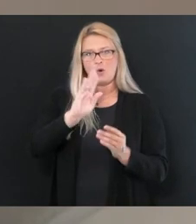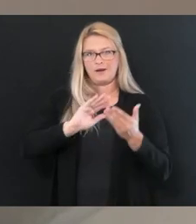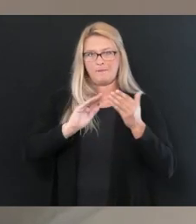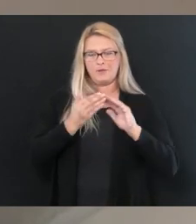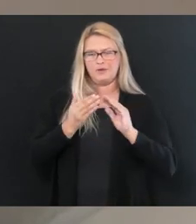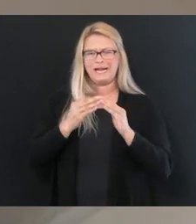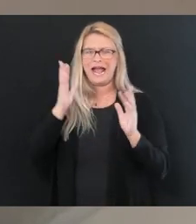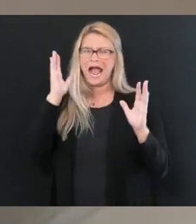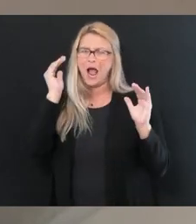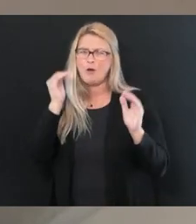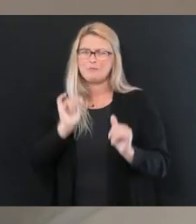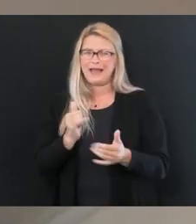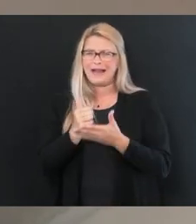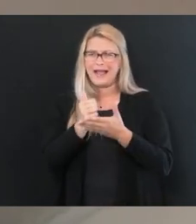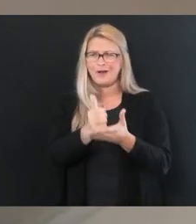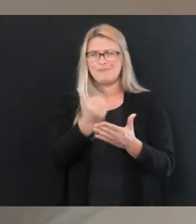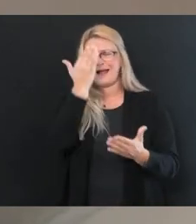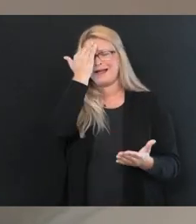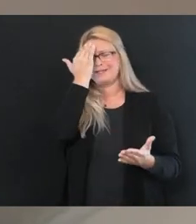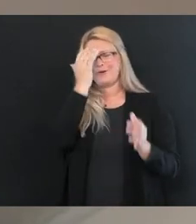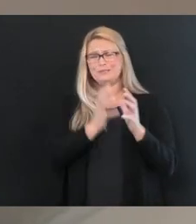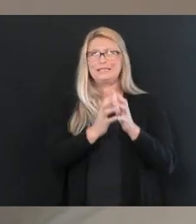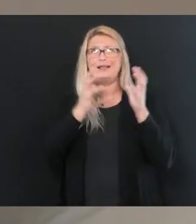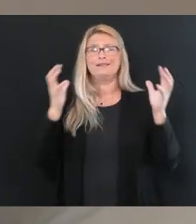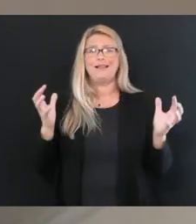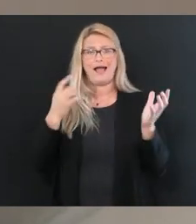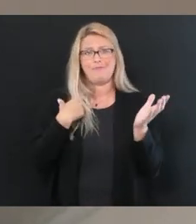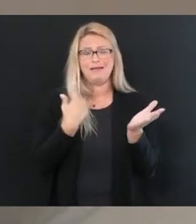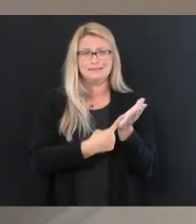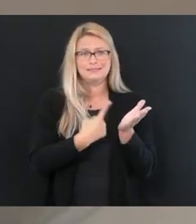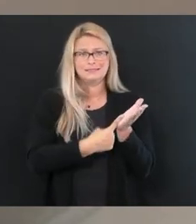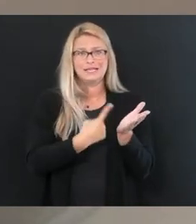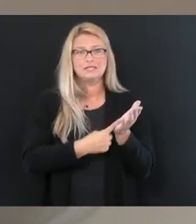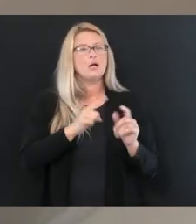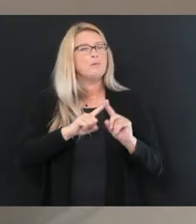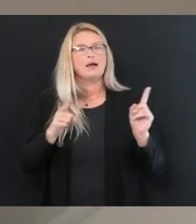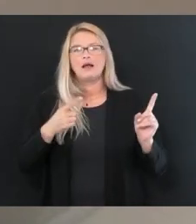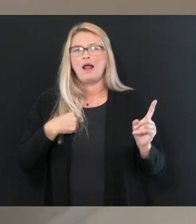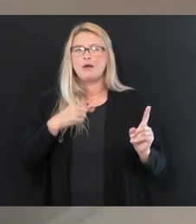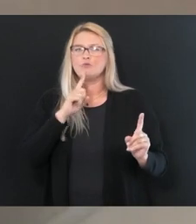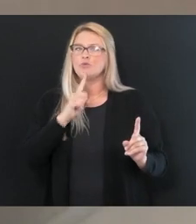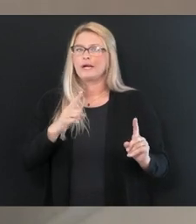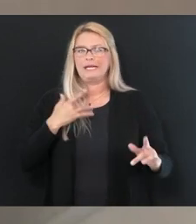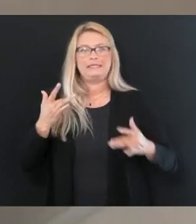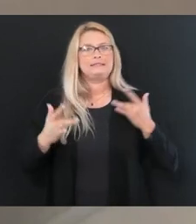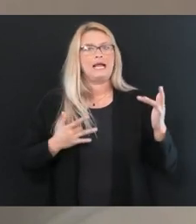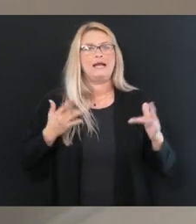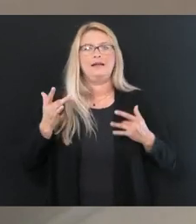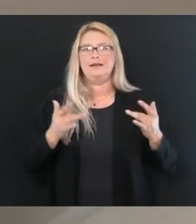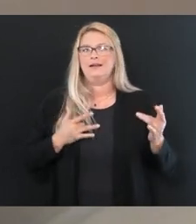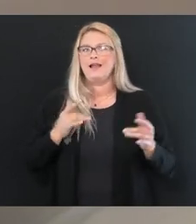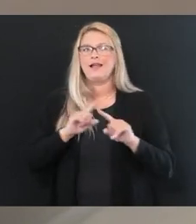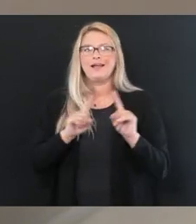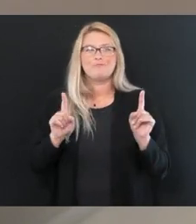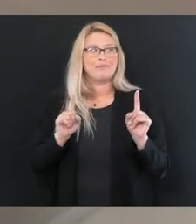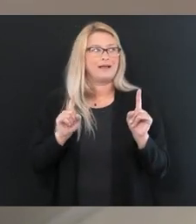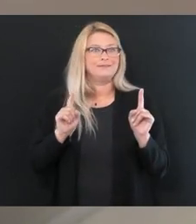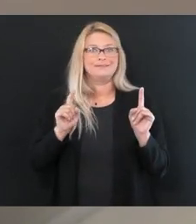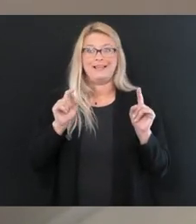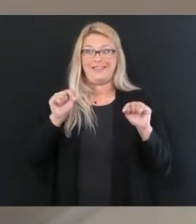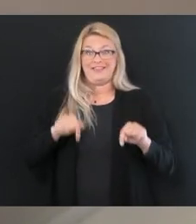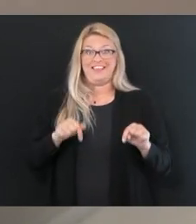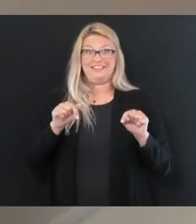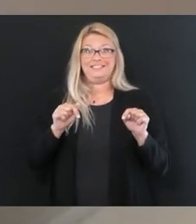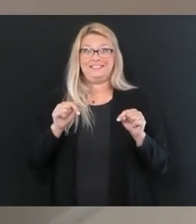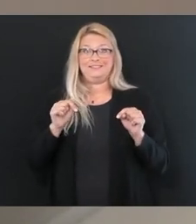that helped. I know that was a lot to say. But we are very excited and we feel very much that this metric, as the governor